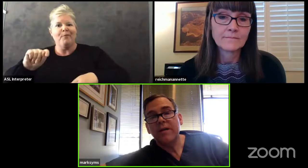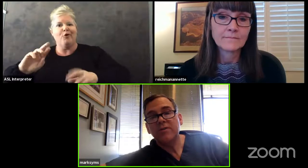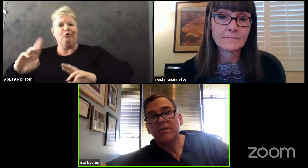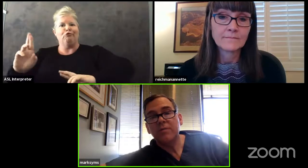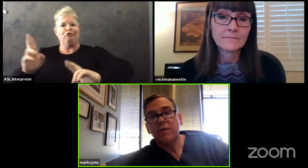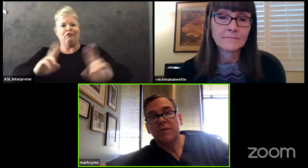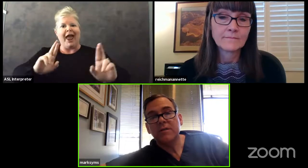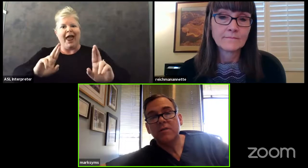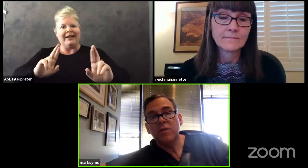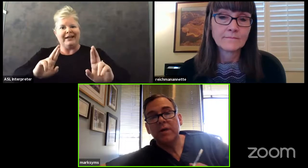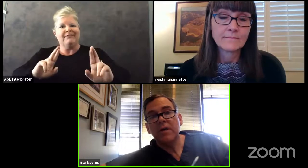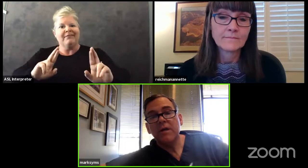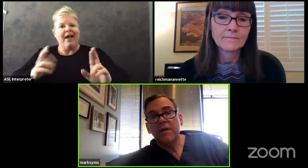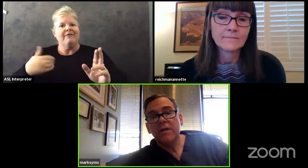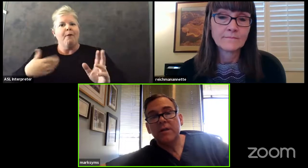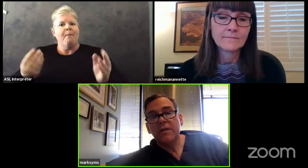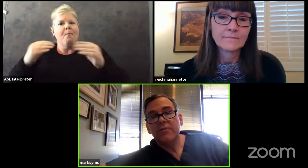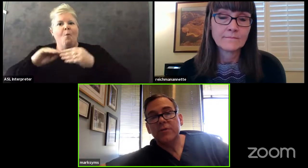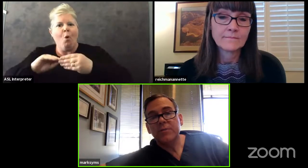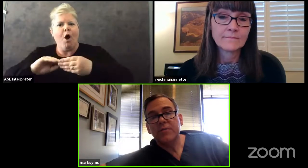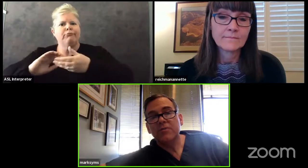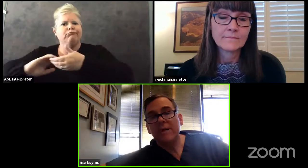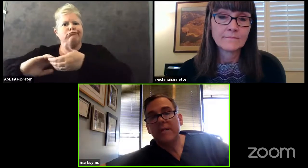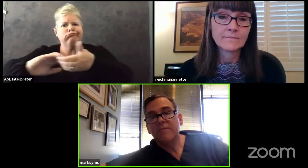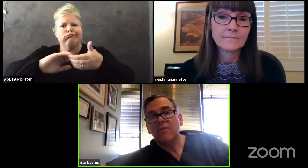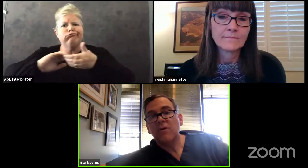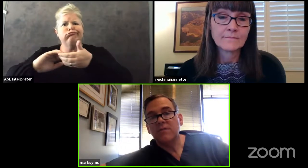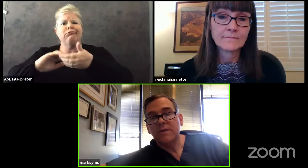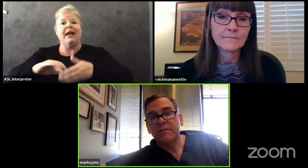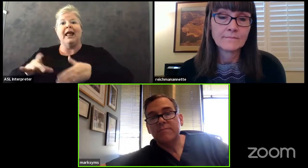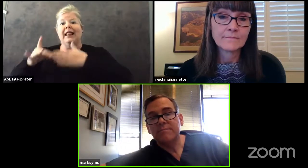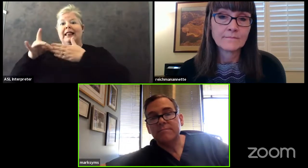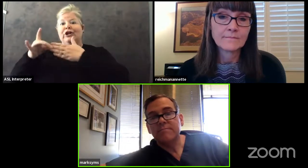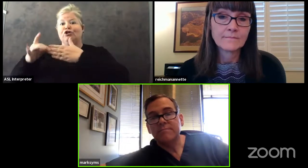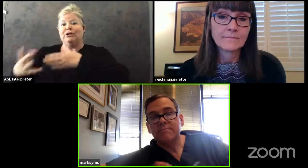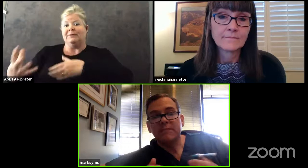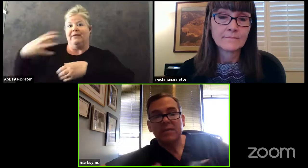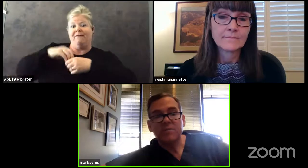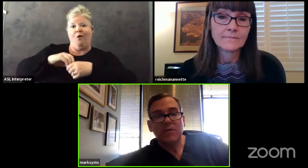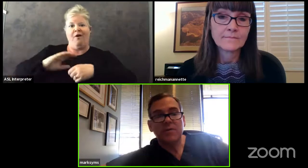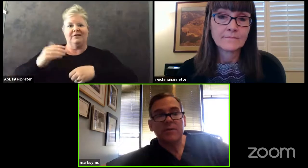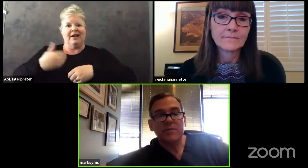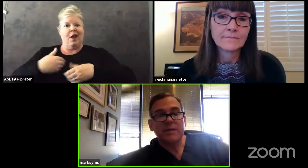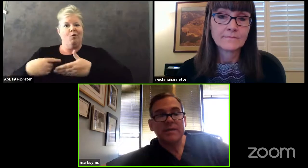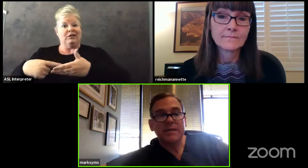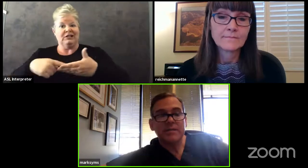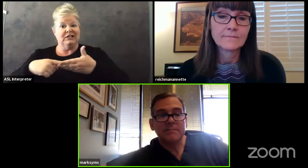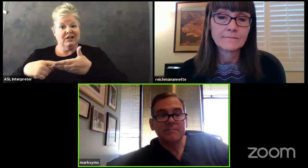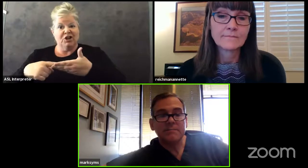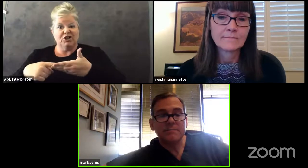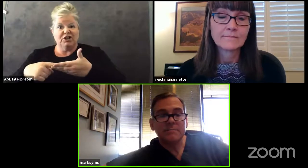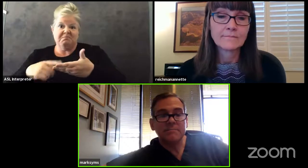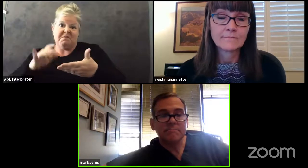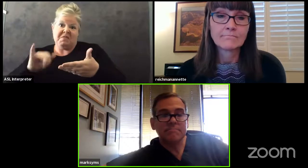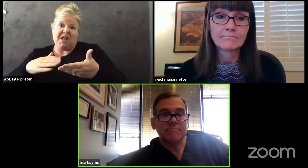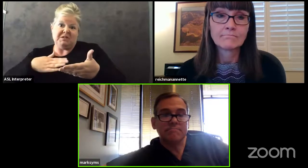little involved in it that's my only that's my take